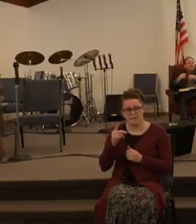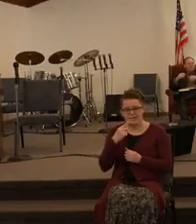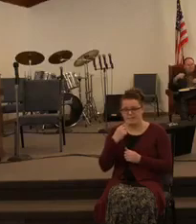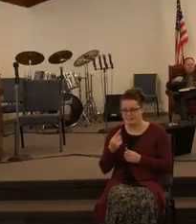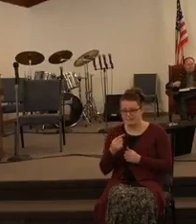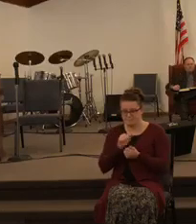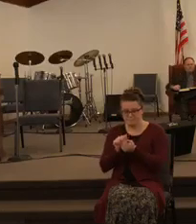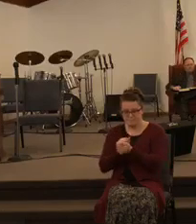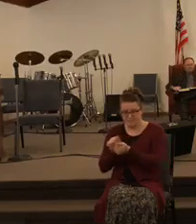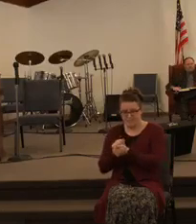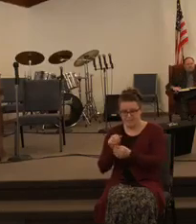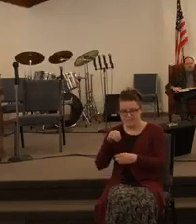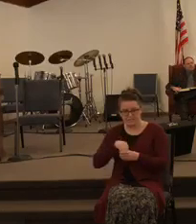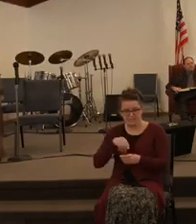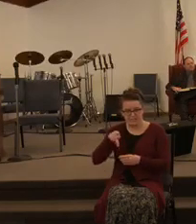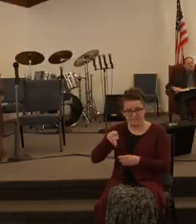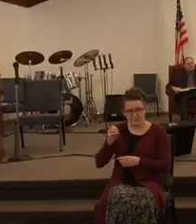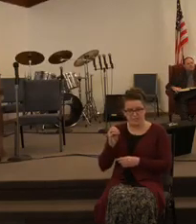go wash in the plumes alone